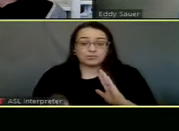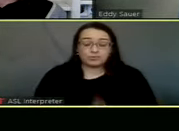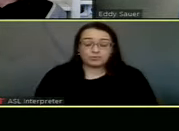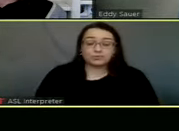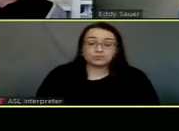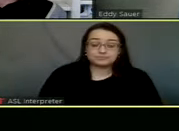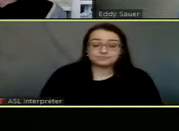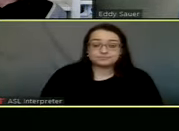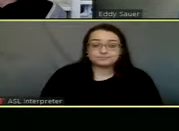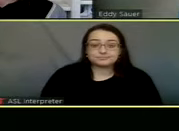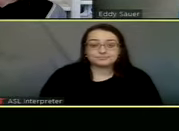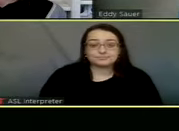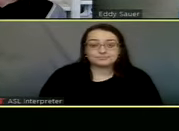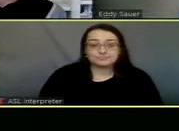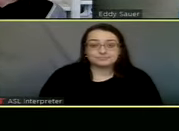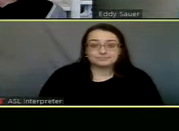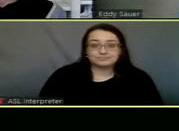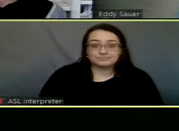Um,